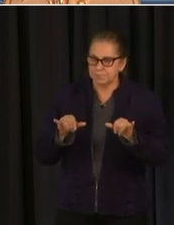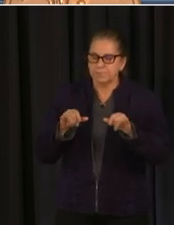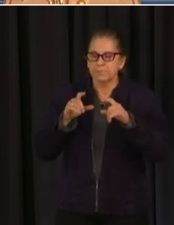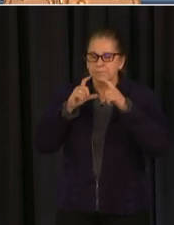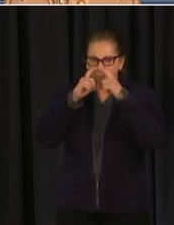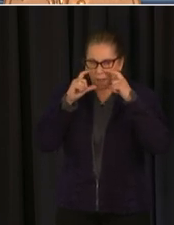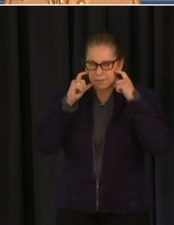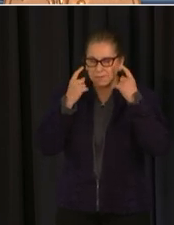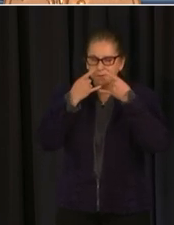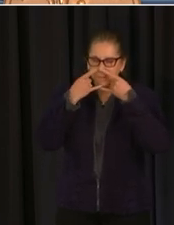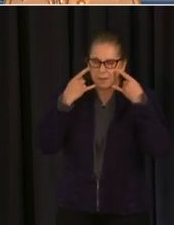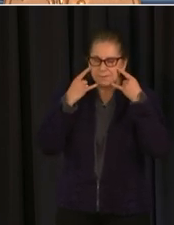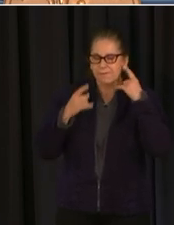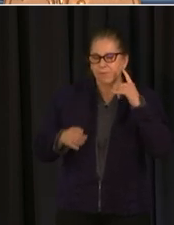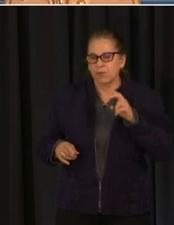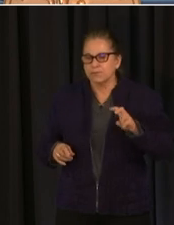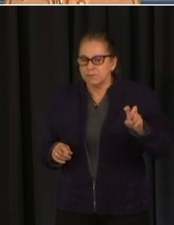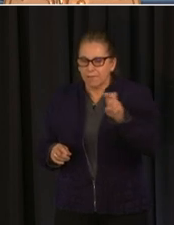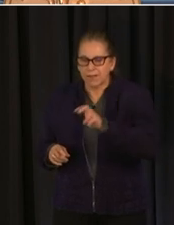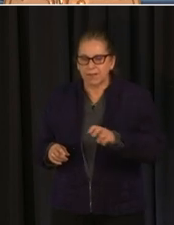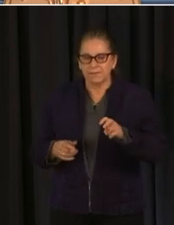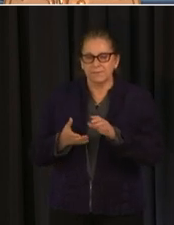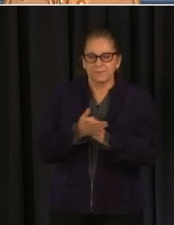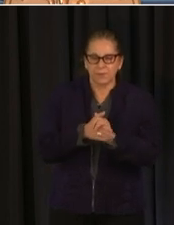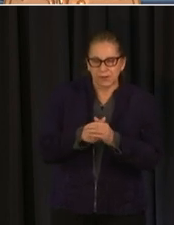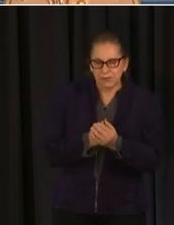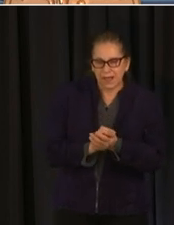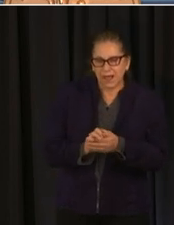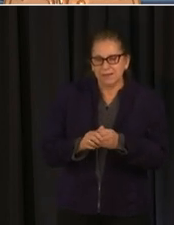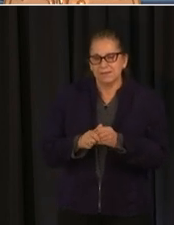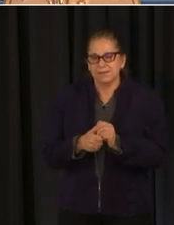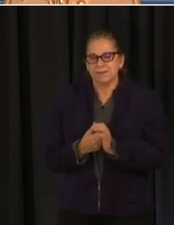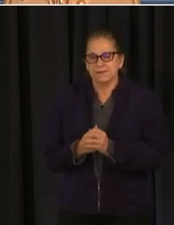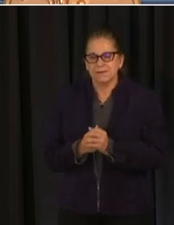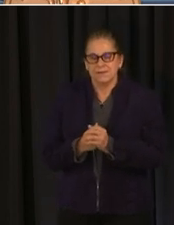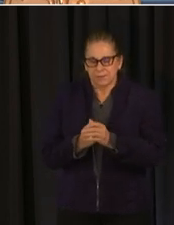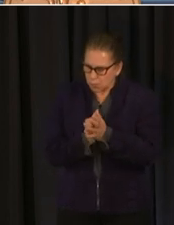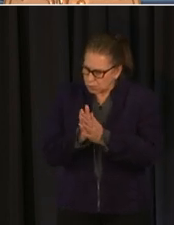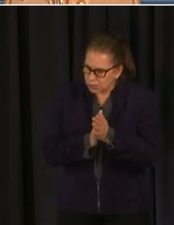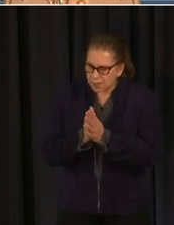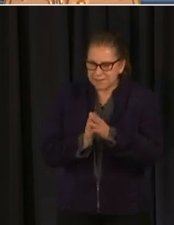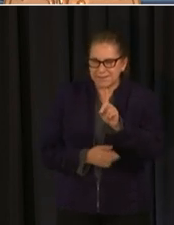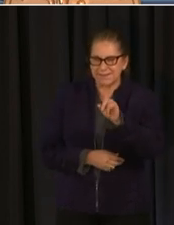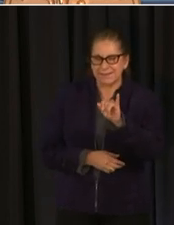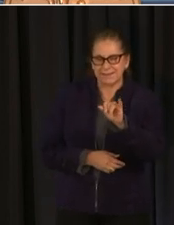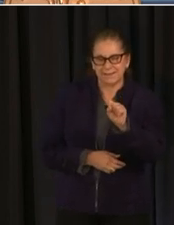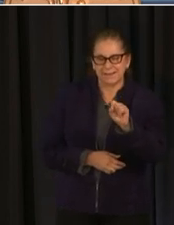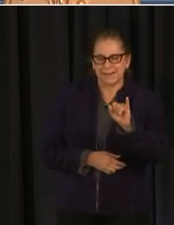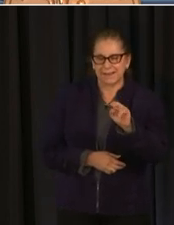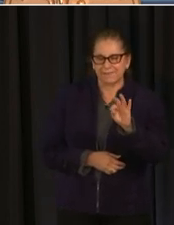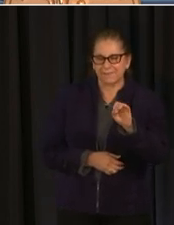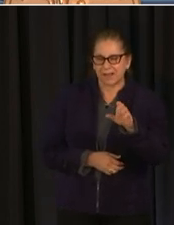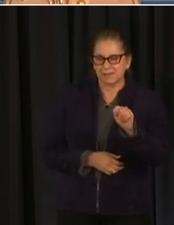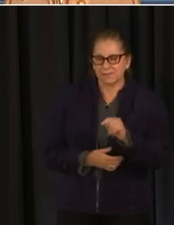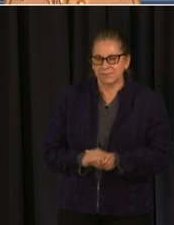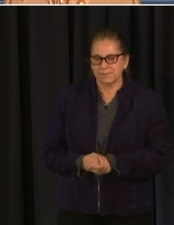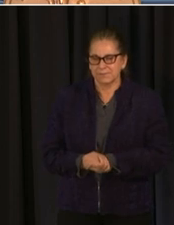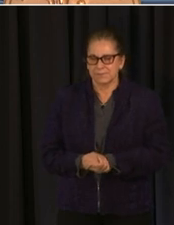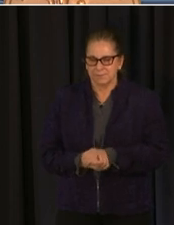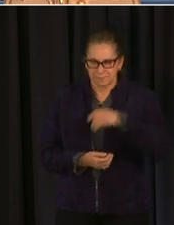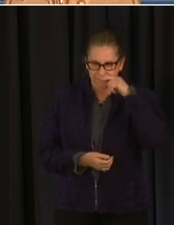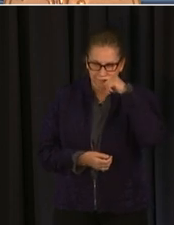disinfecting and cleaning recommendations and how to report covid uh 19